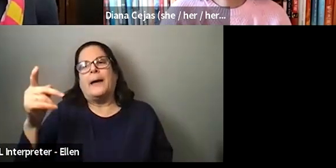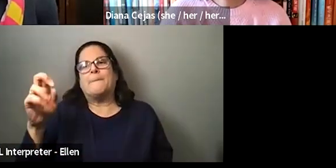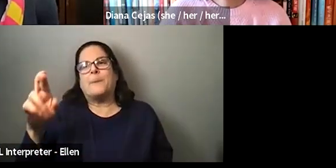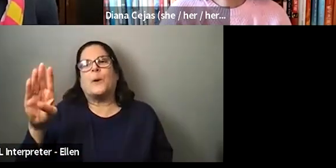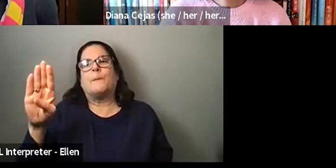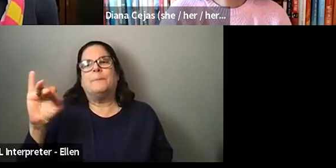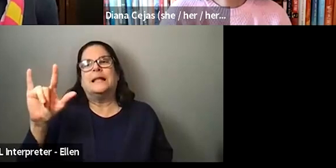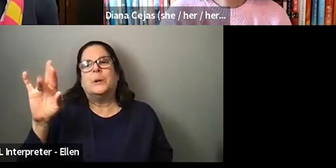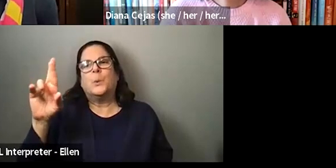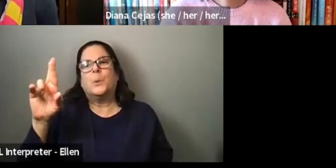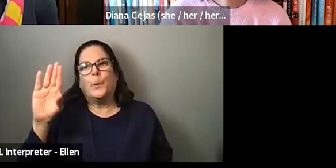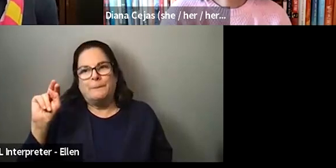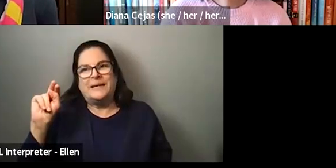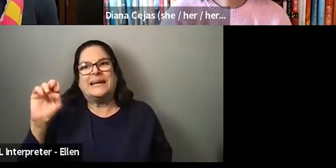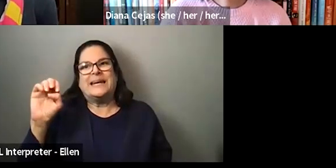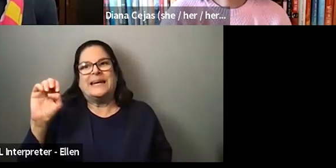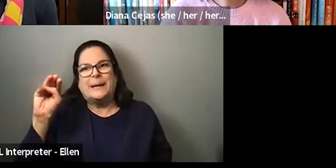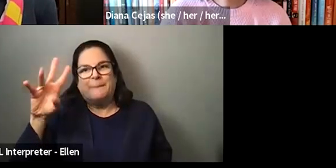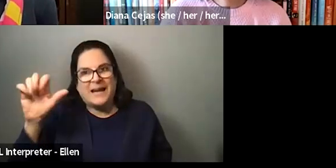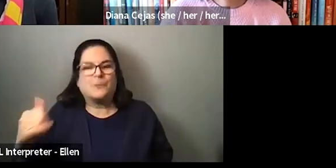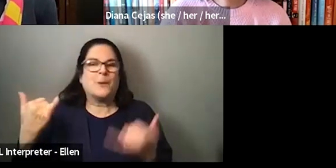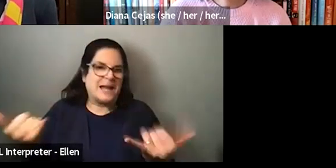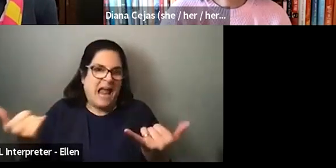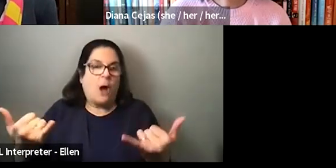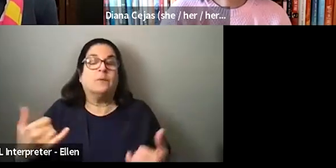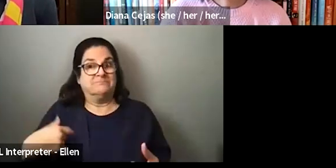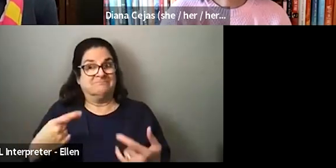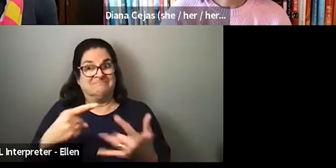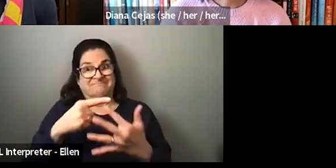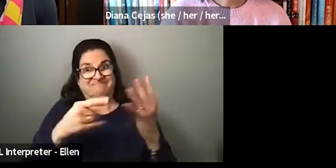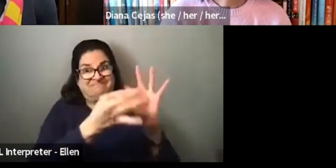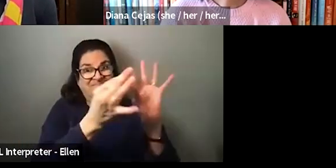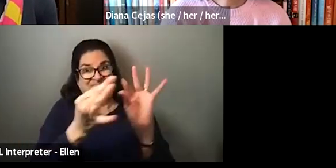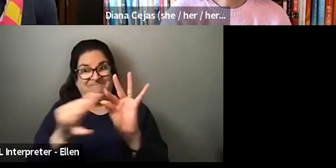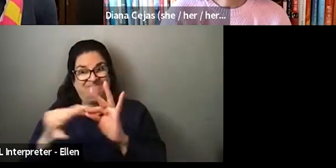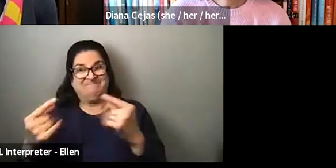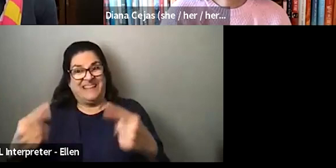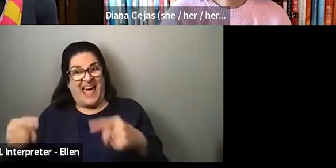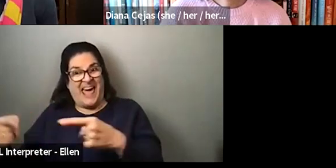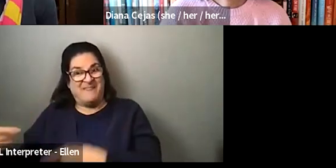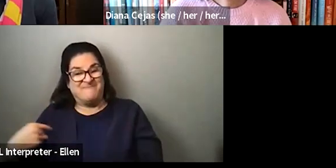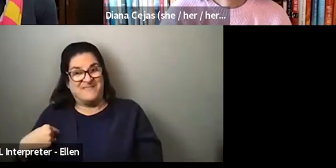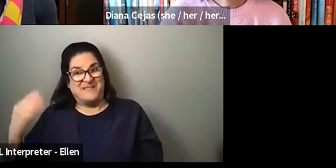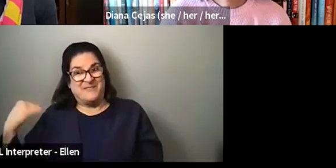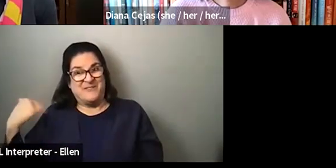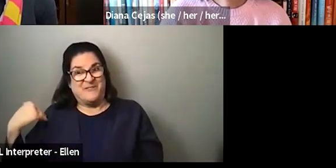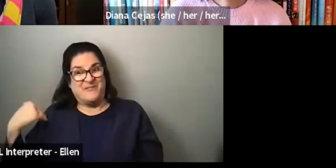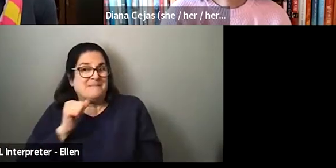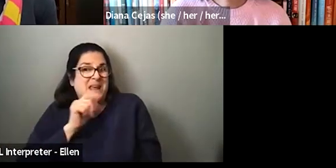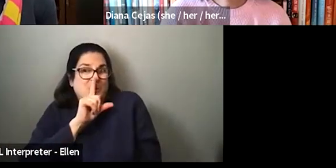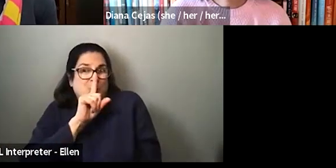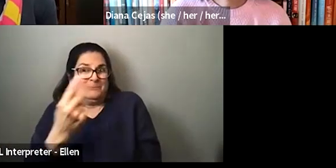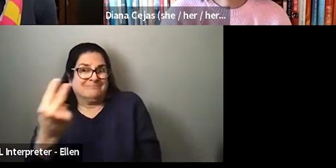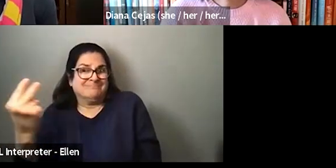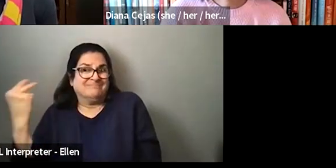that happened to me in real life, um, in medical school. Um, and I don't know if I had the right answer. And I look back at like what I would tell